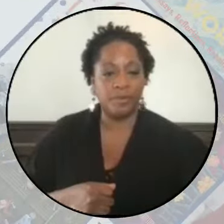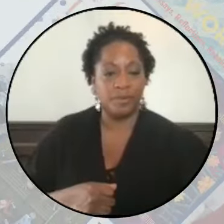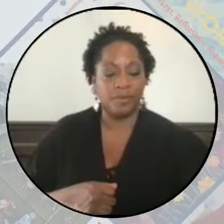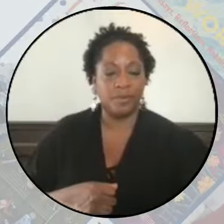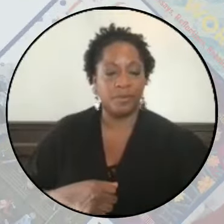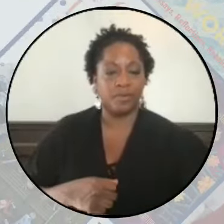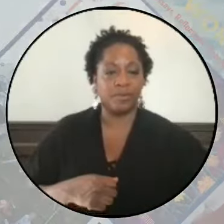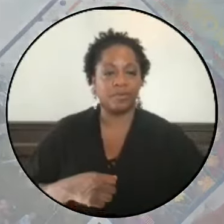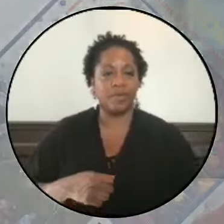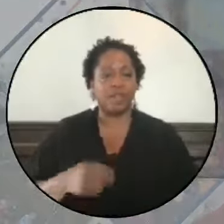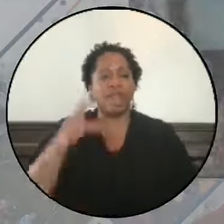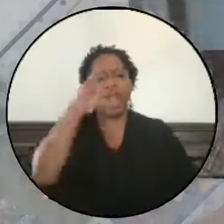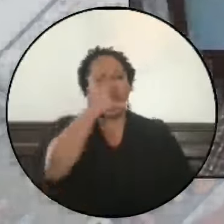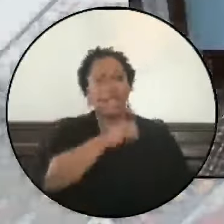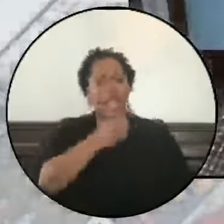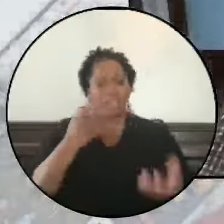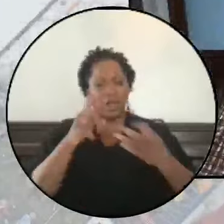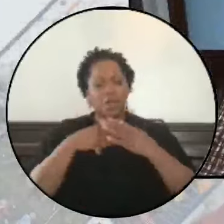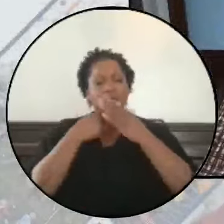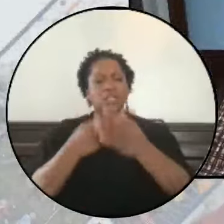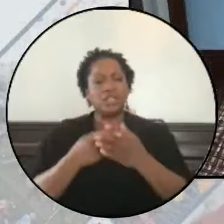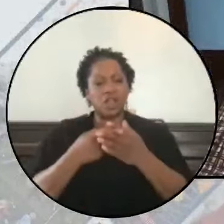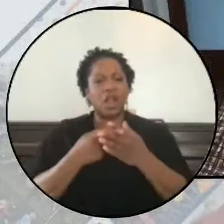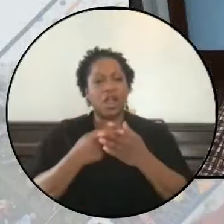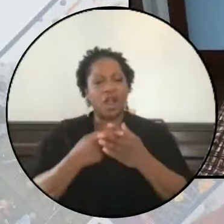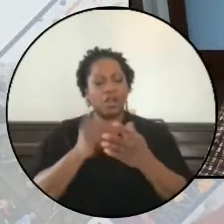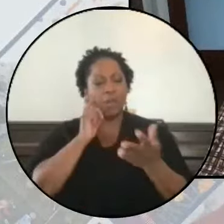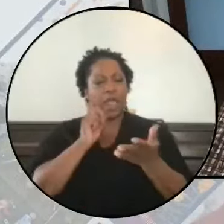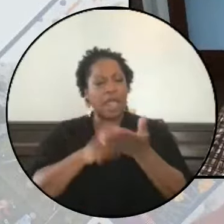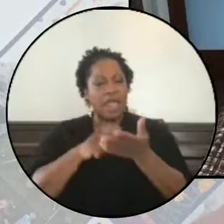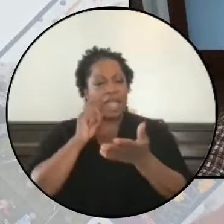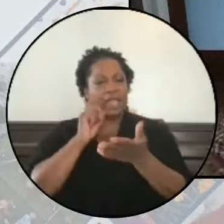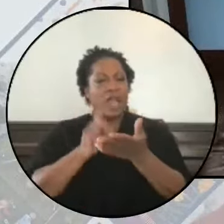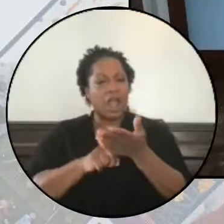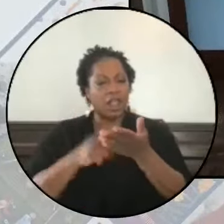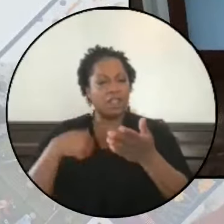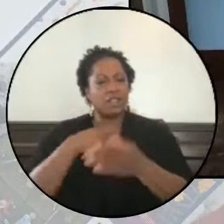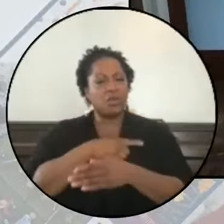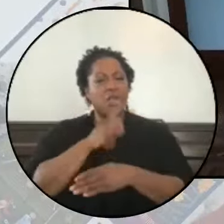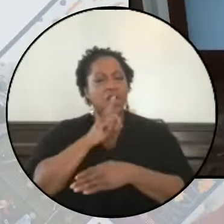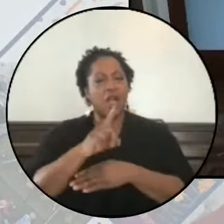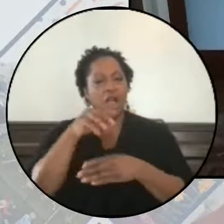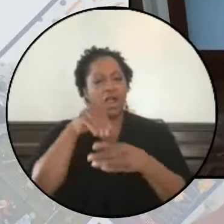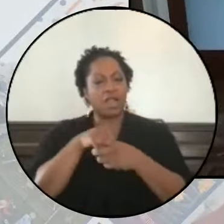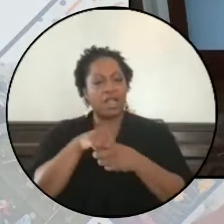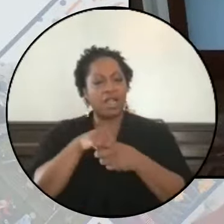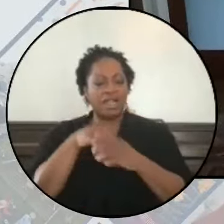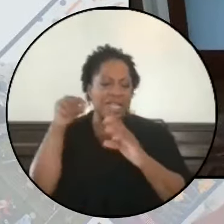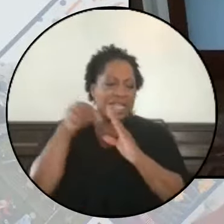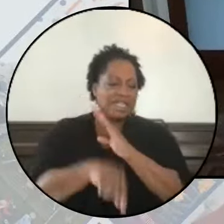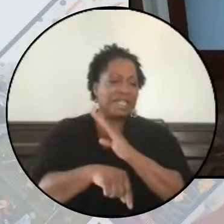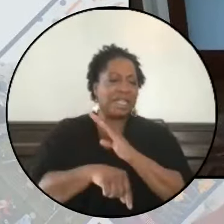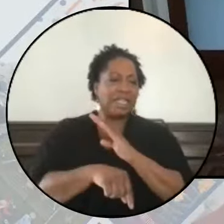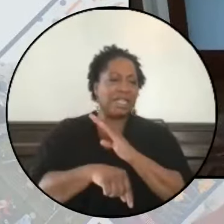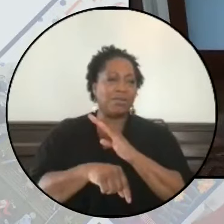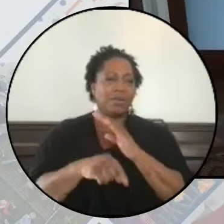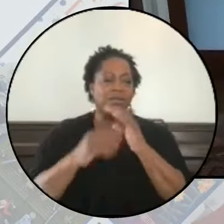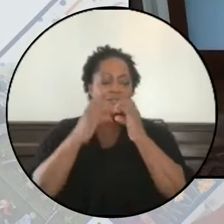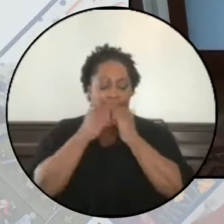I guess I want to begin by acknowledging that we are in deep mourning